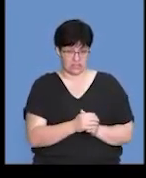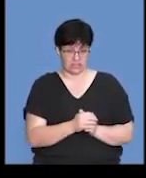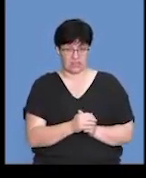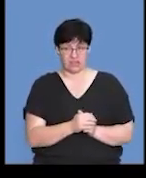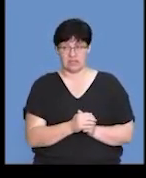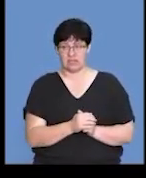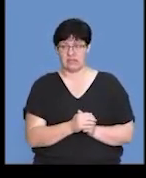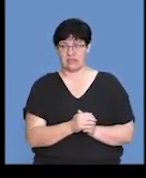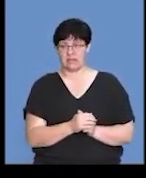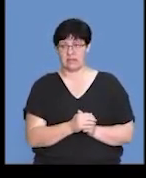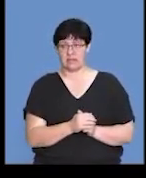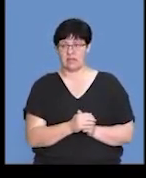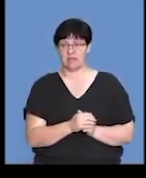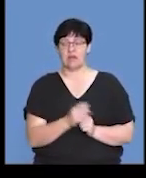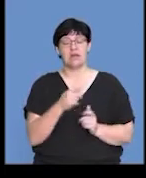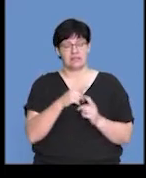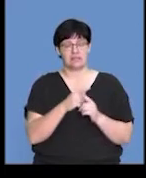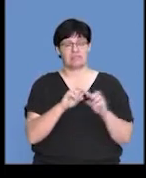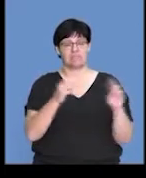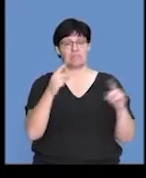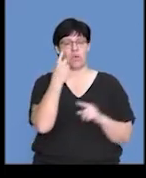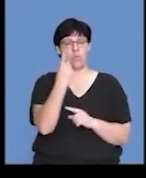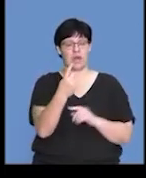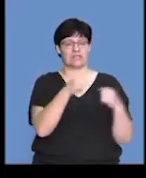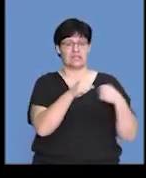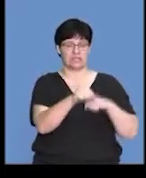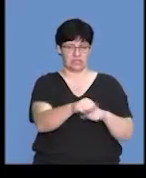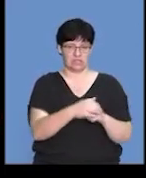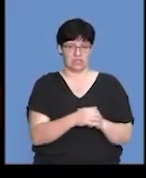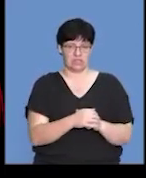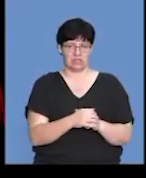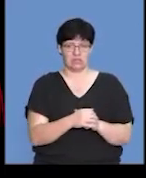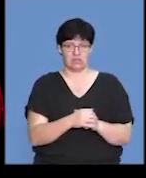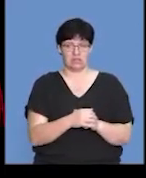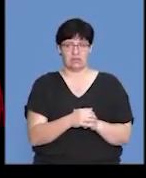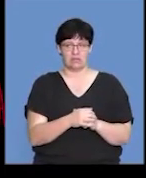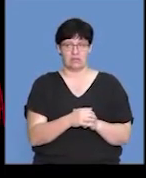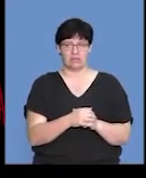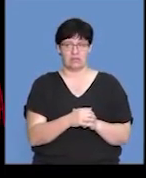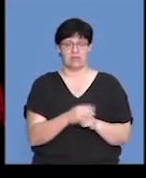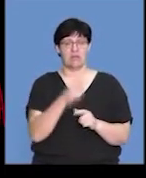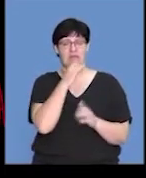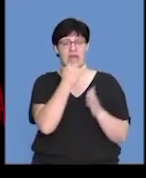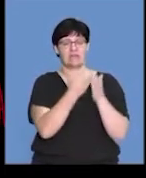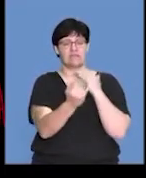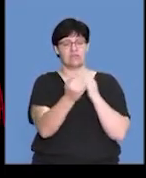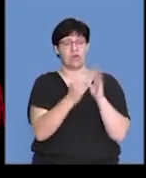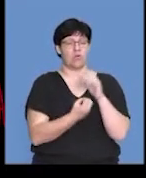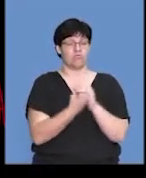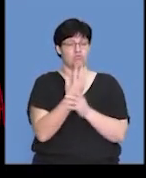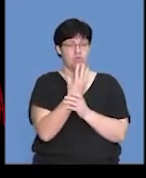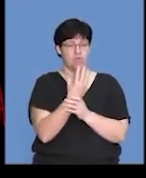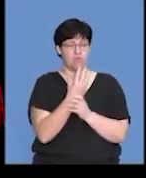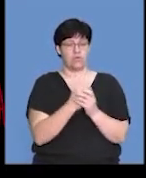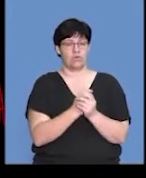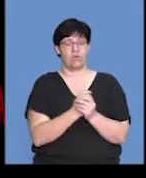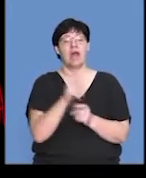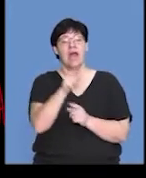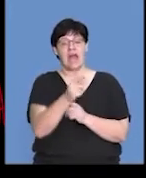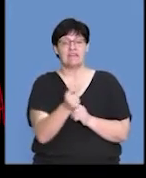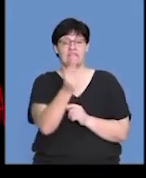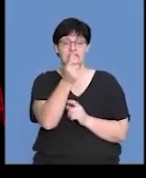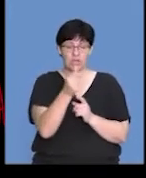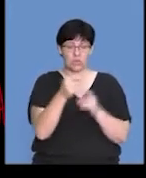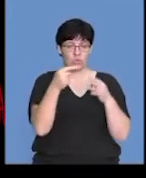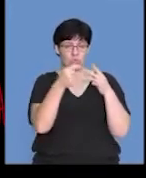that's a type 1 strategy where the individual grows and there are few